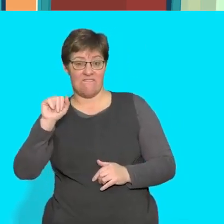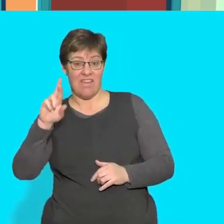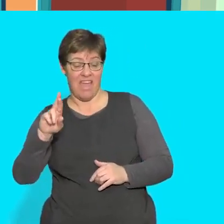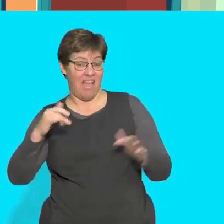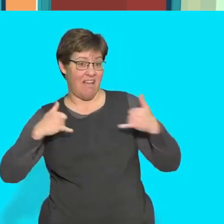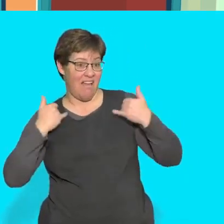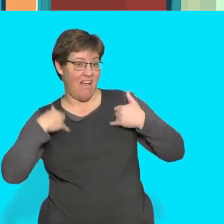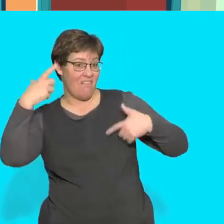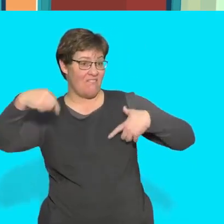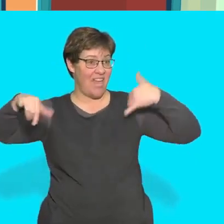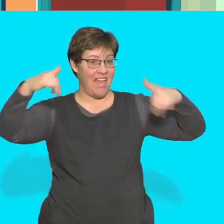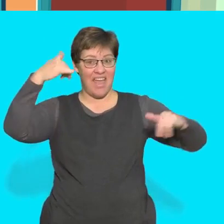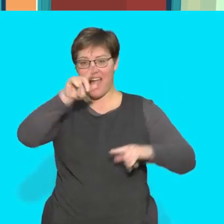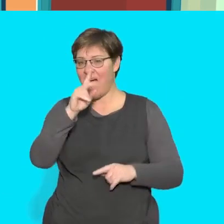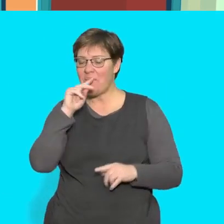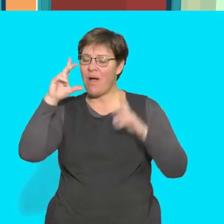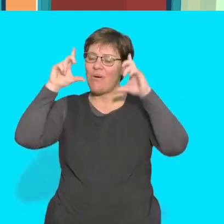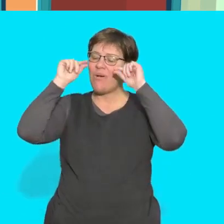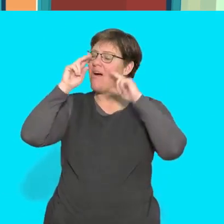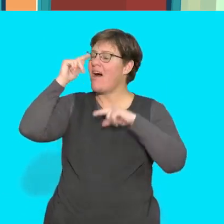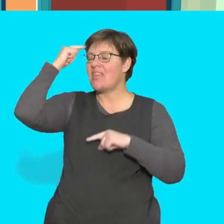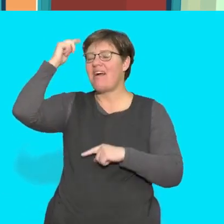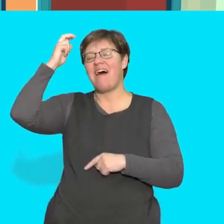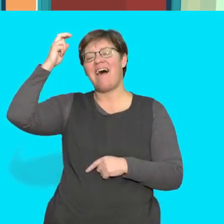and imagine what it would be like at the funfair